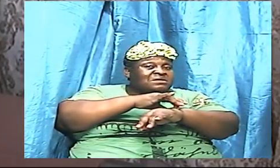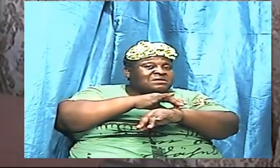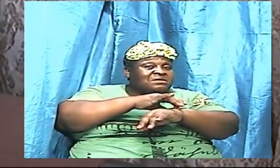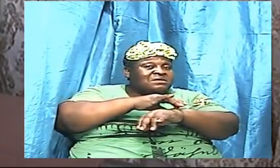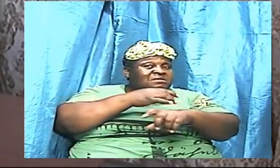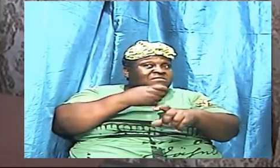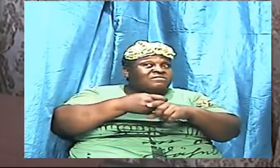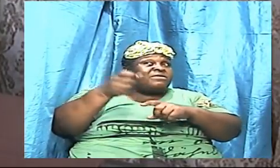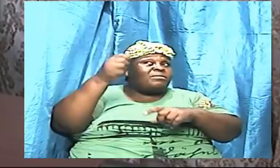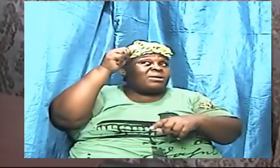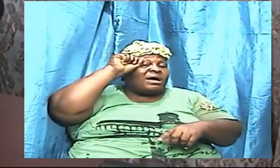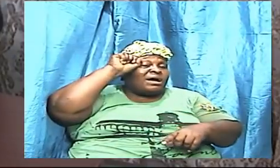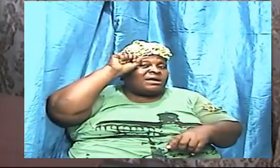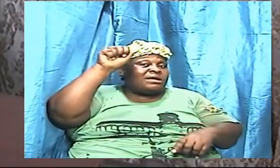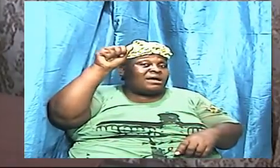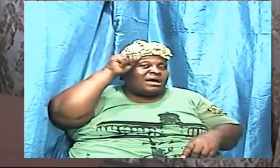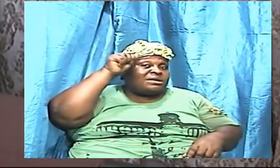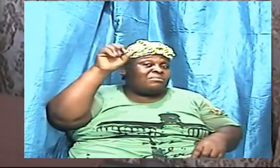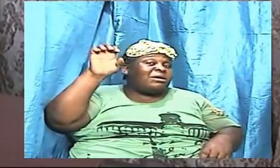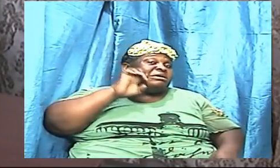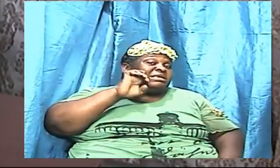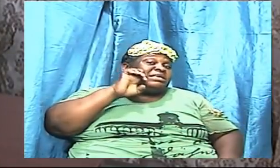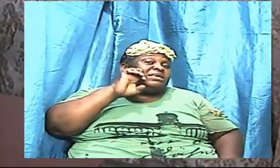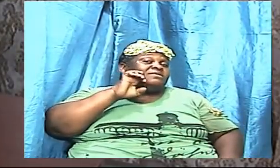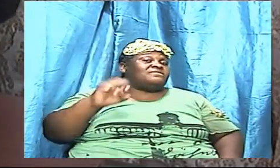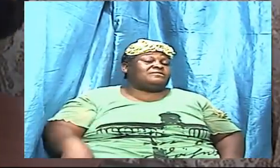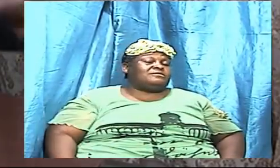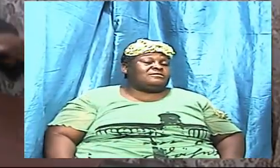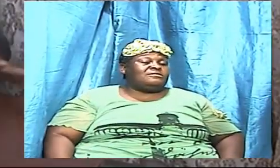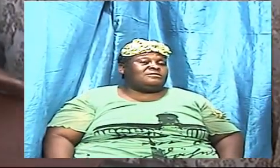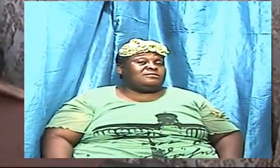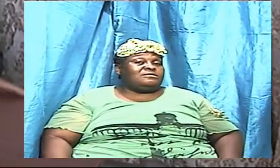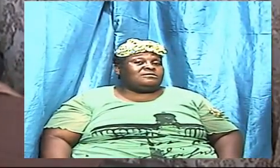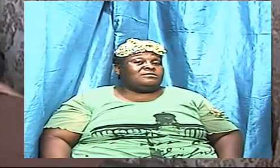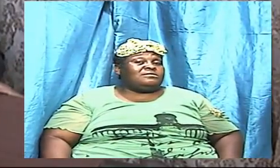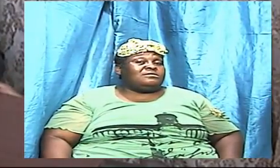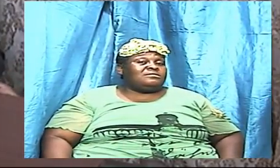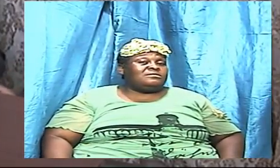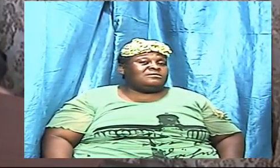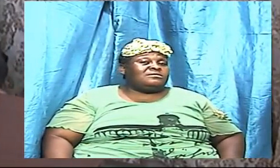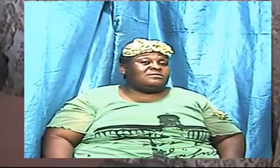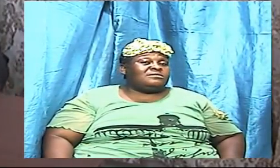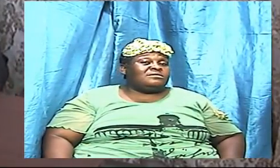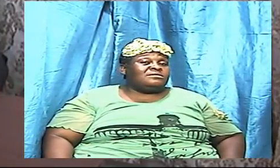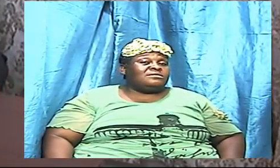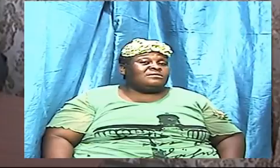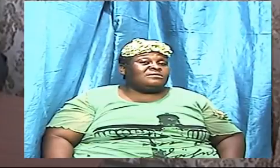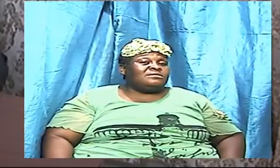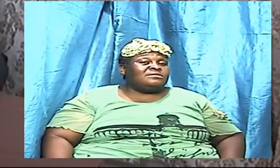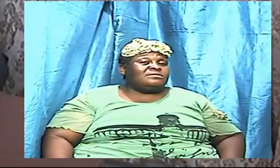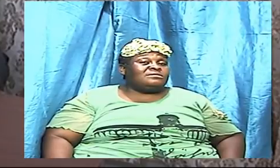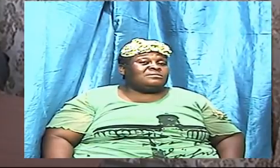reasoning to take place and for sin to come into the world he has been around for millennia